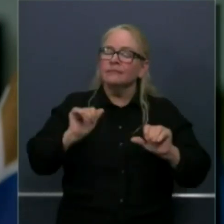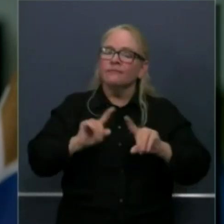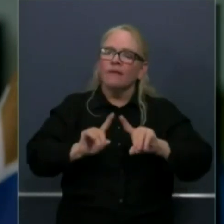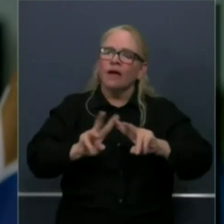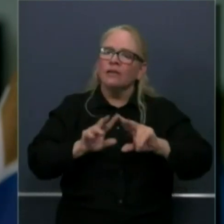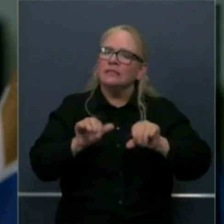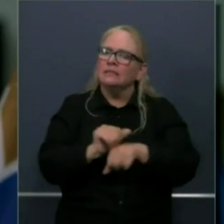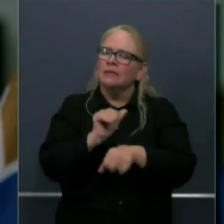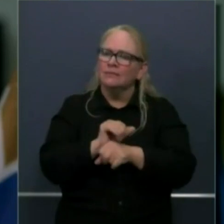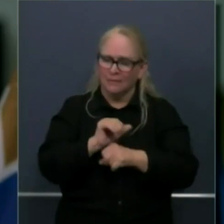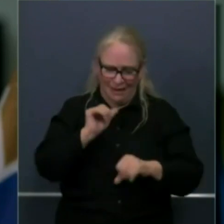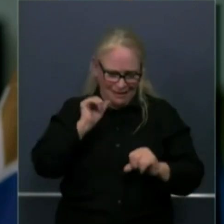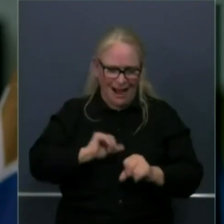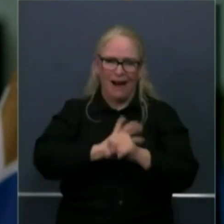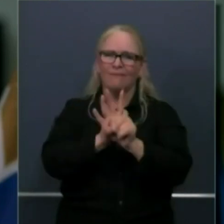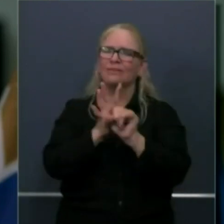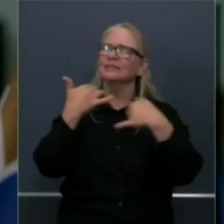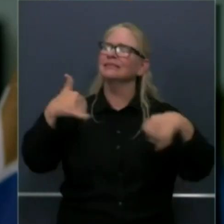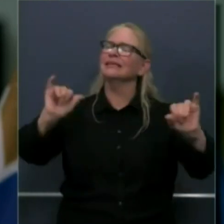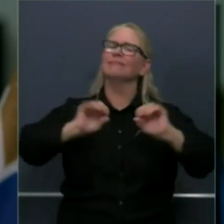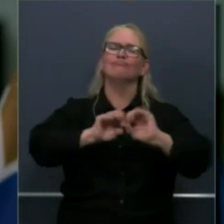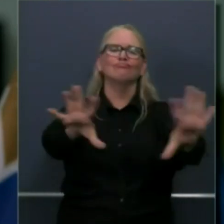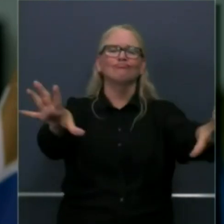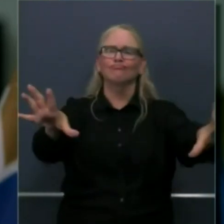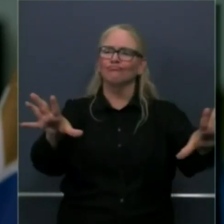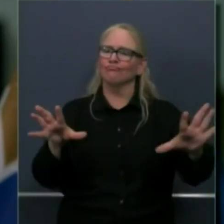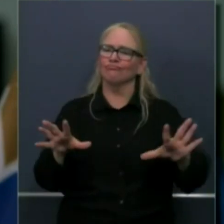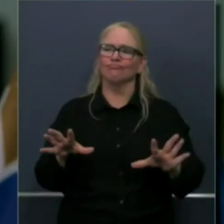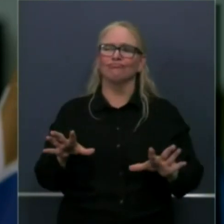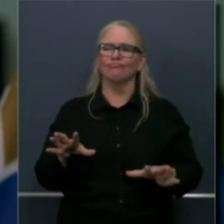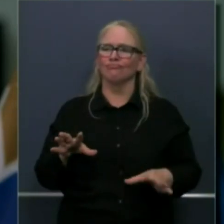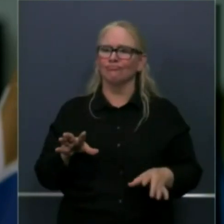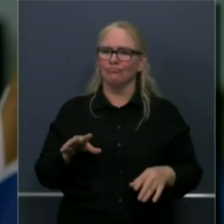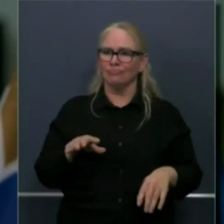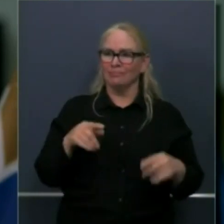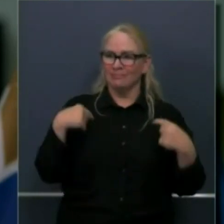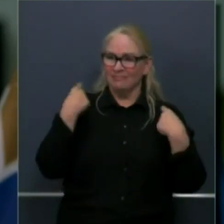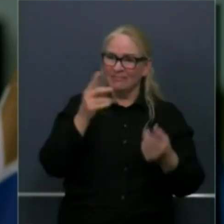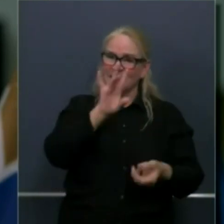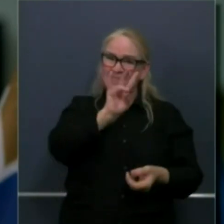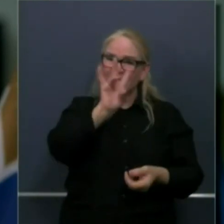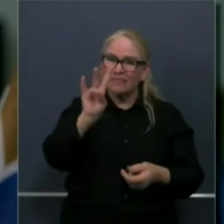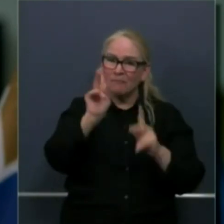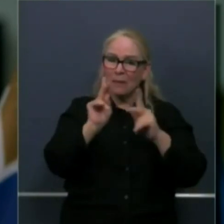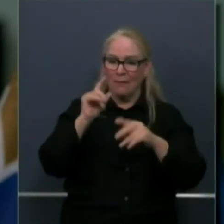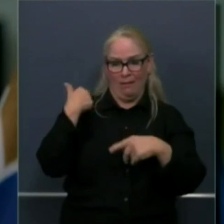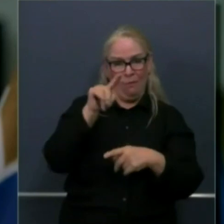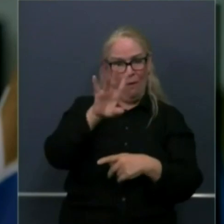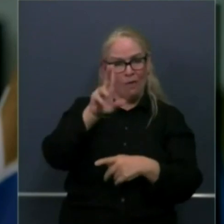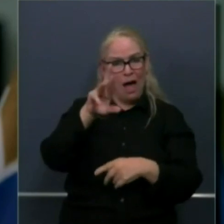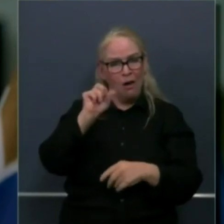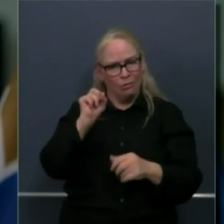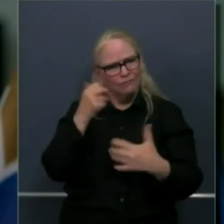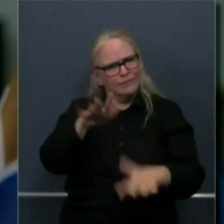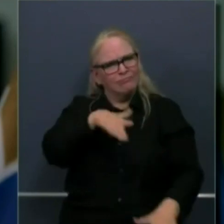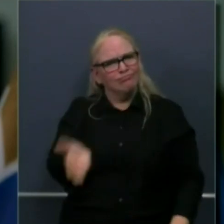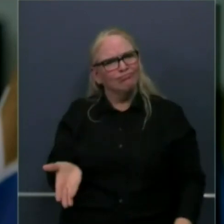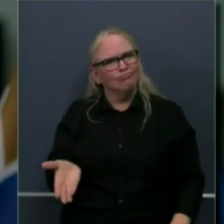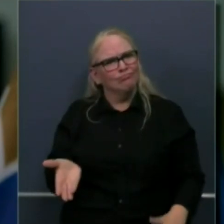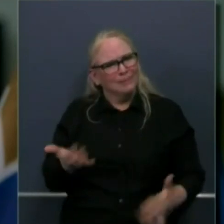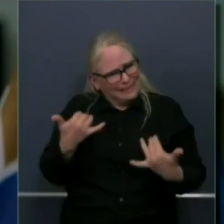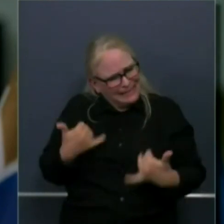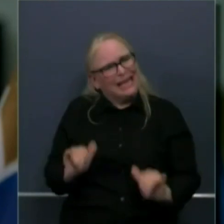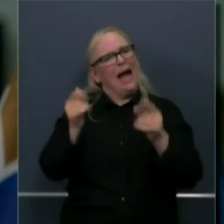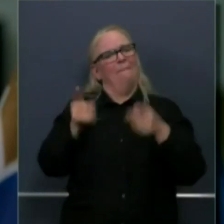77 people lost their lives in the last 24 hours to this disease 77 again uh